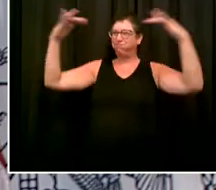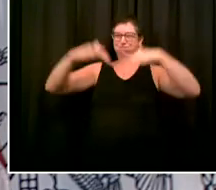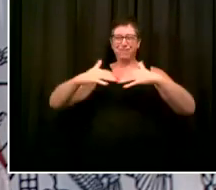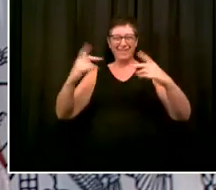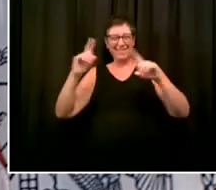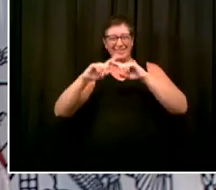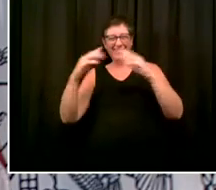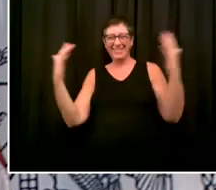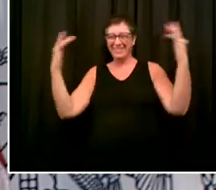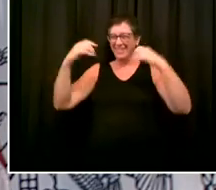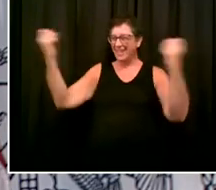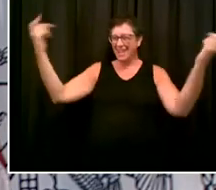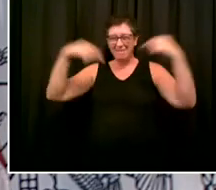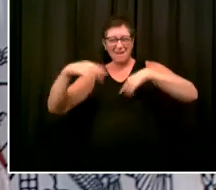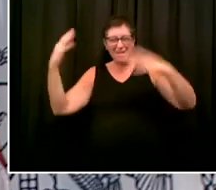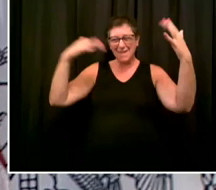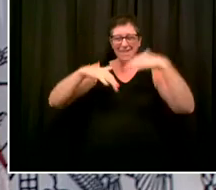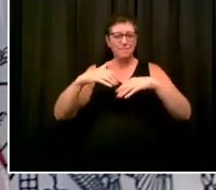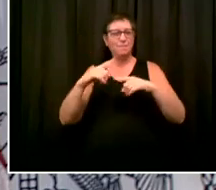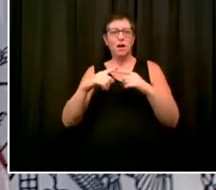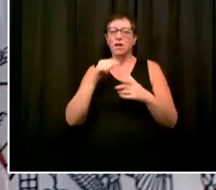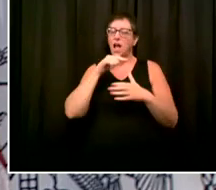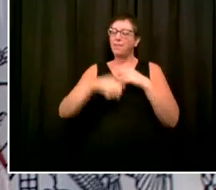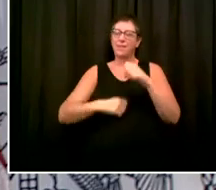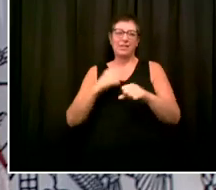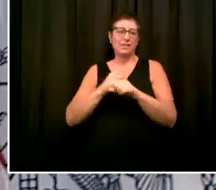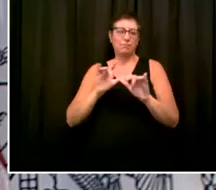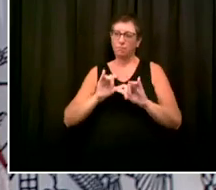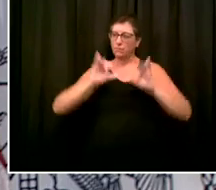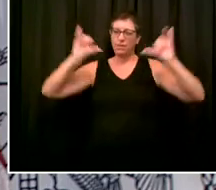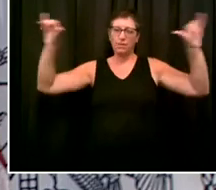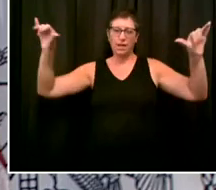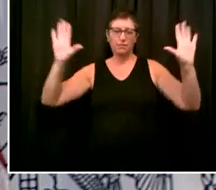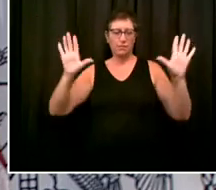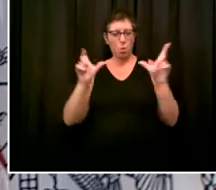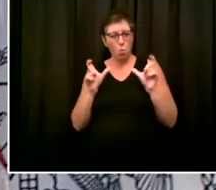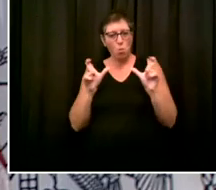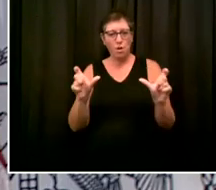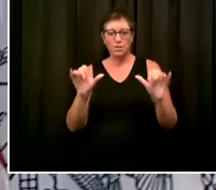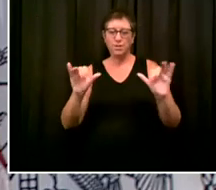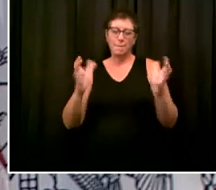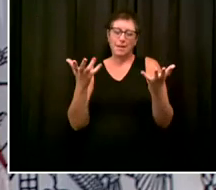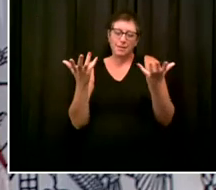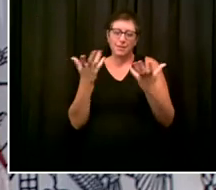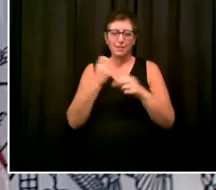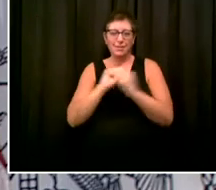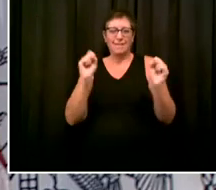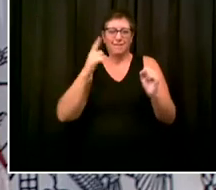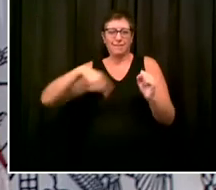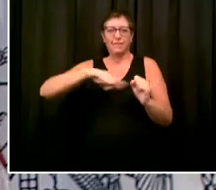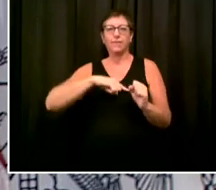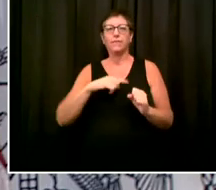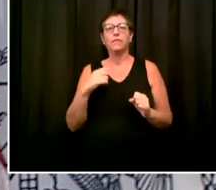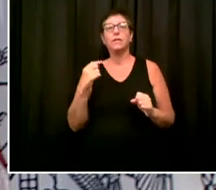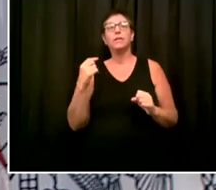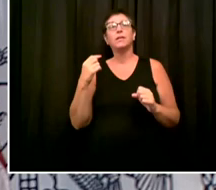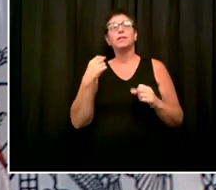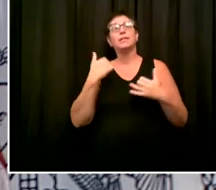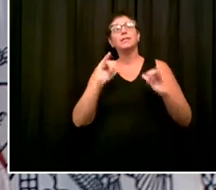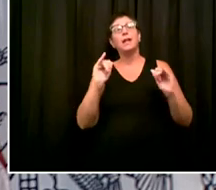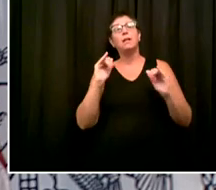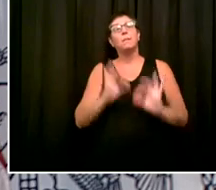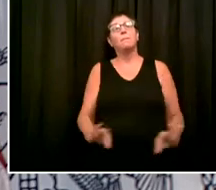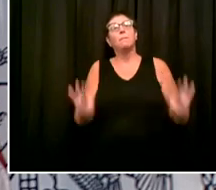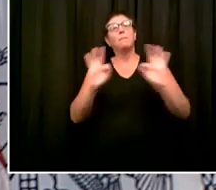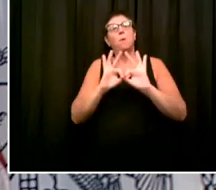people, you know, considering it's a very, very important point in the year for folks from the Caribbean. You'll see some celebrations,